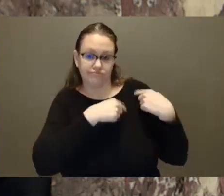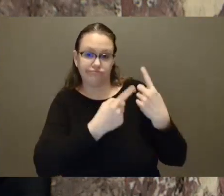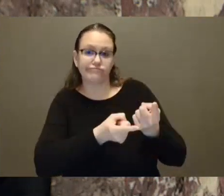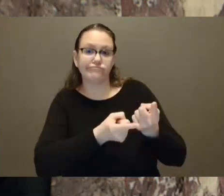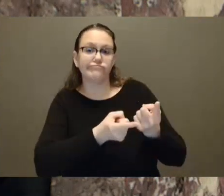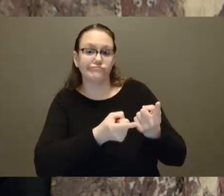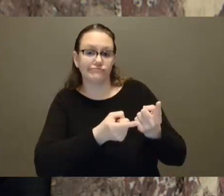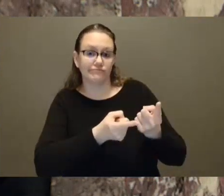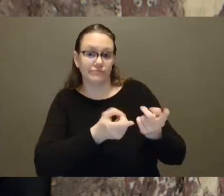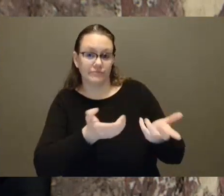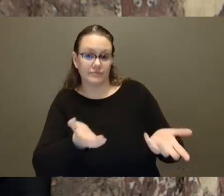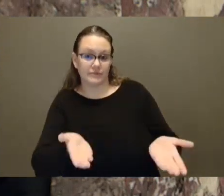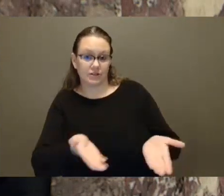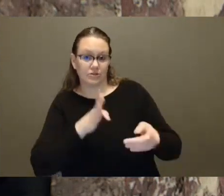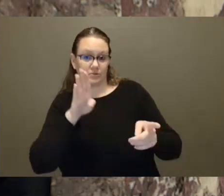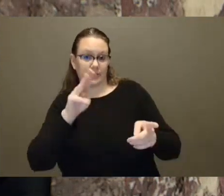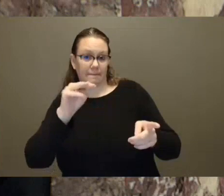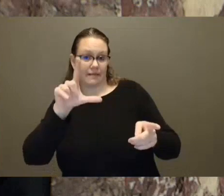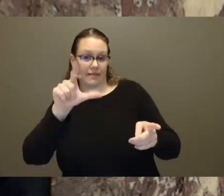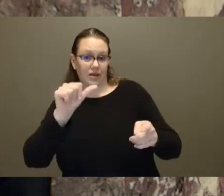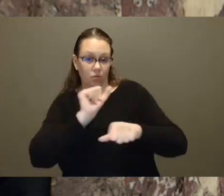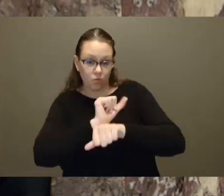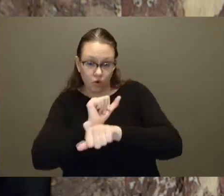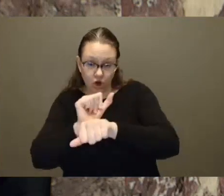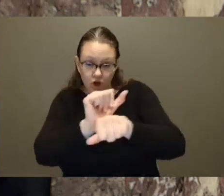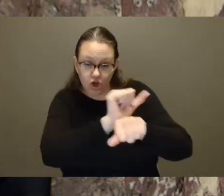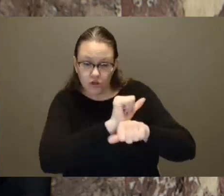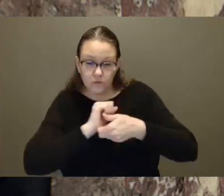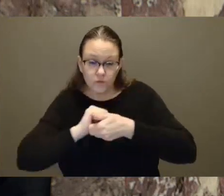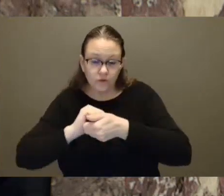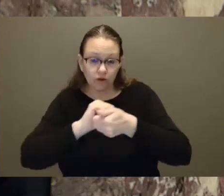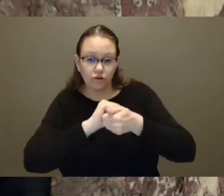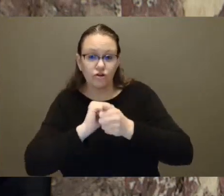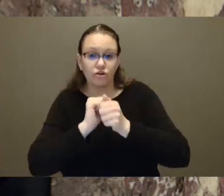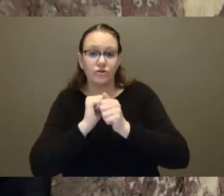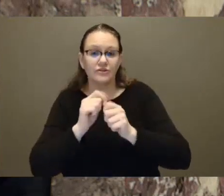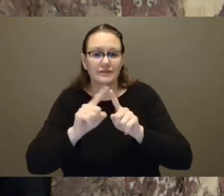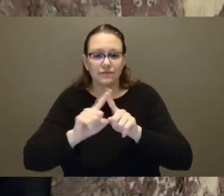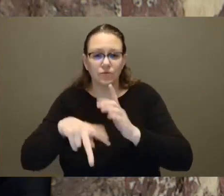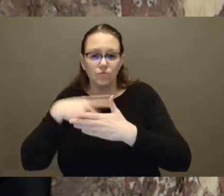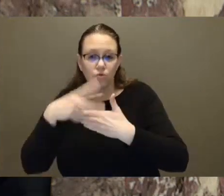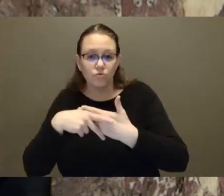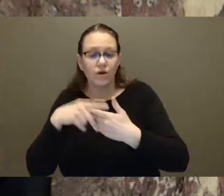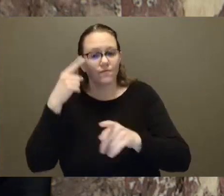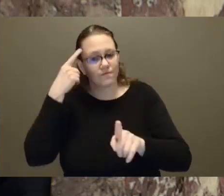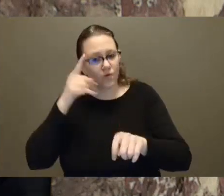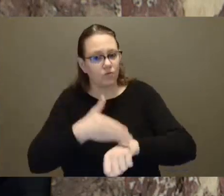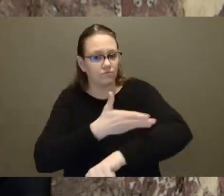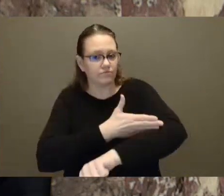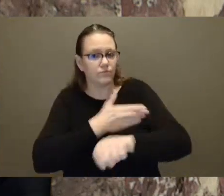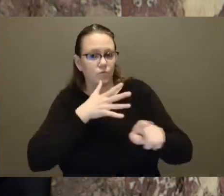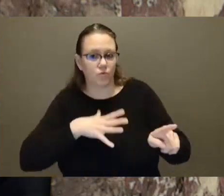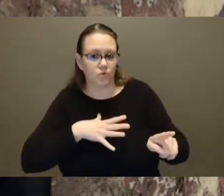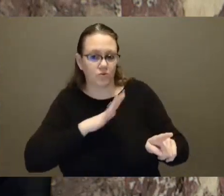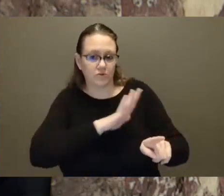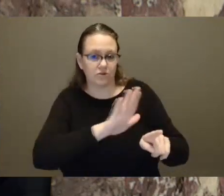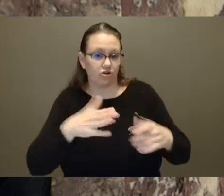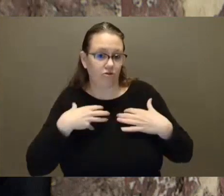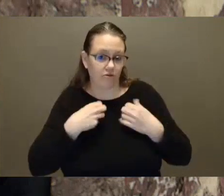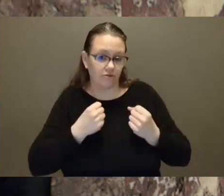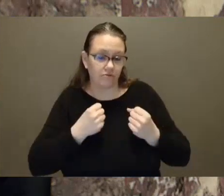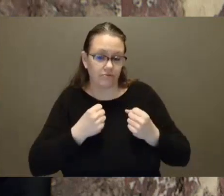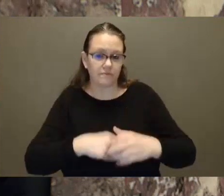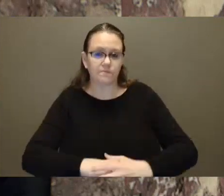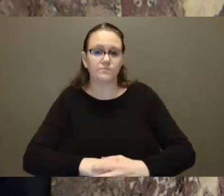women's access to reproductive choice in our province. Progress, Honourable Speaker, in access to contraception. Progress